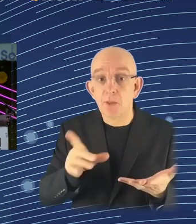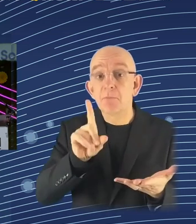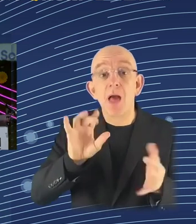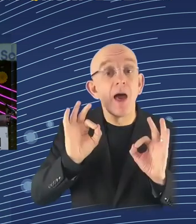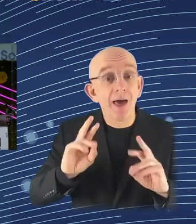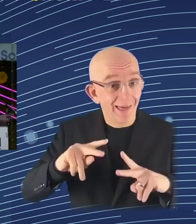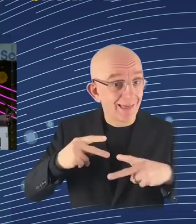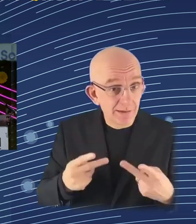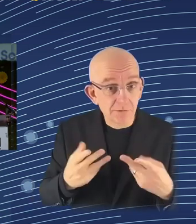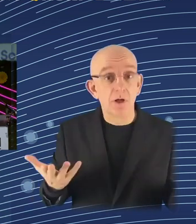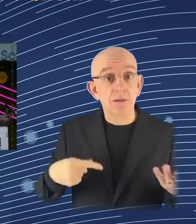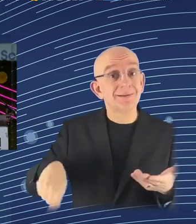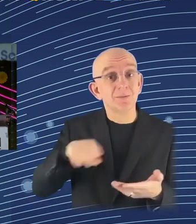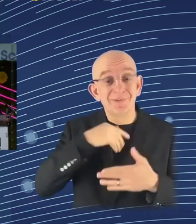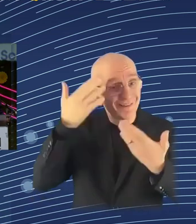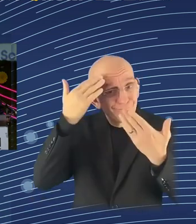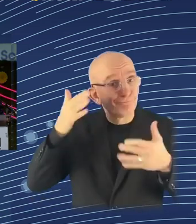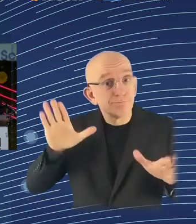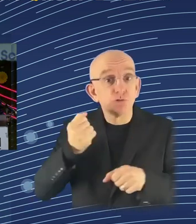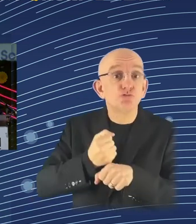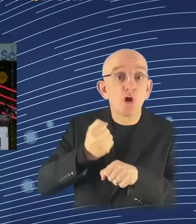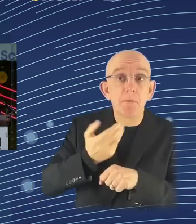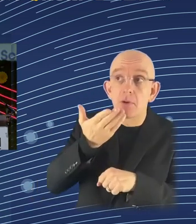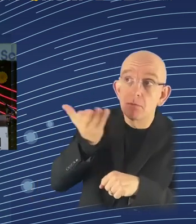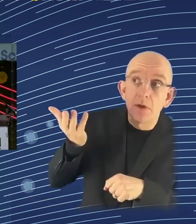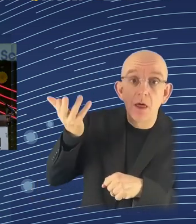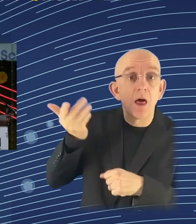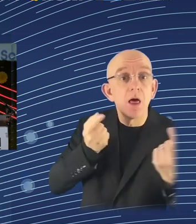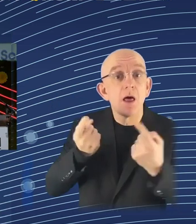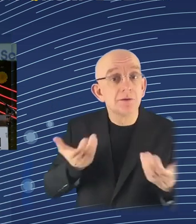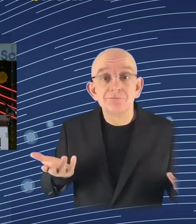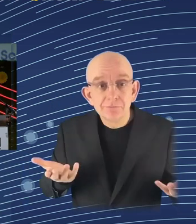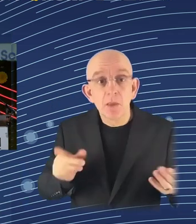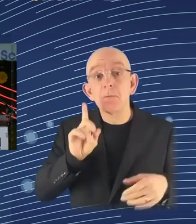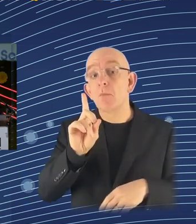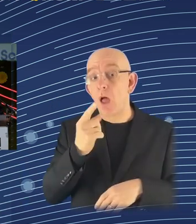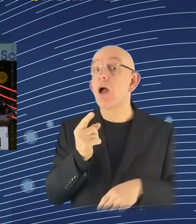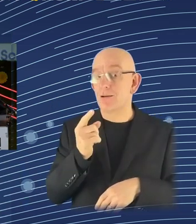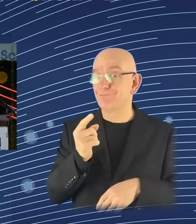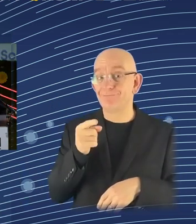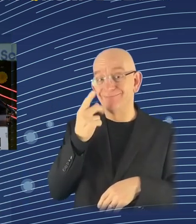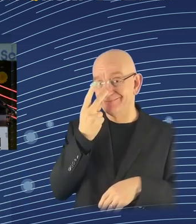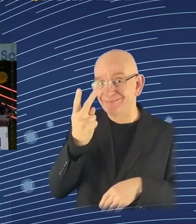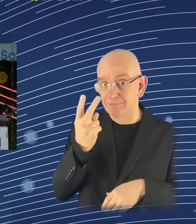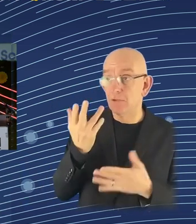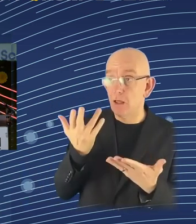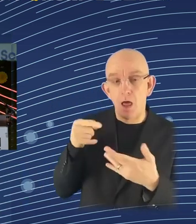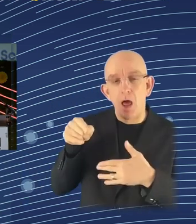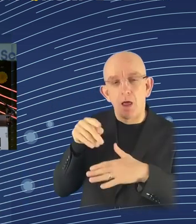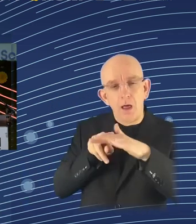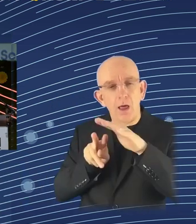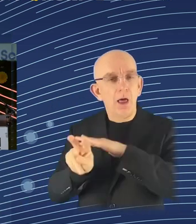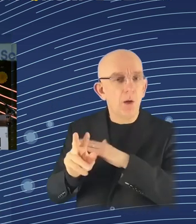The only thing economies are good at predicting actually is that bad politics brings economic regress.